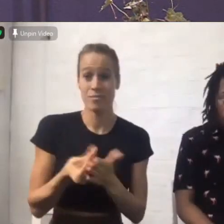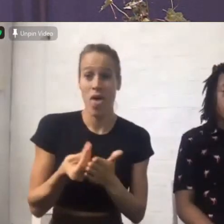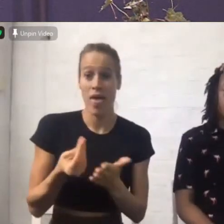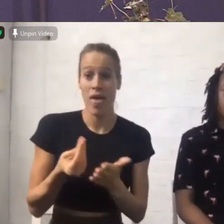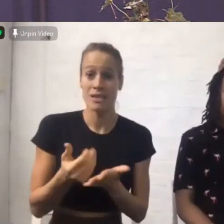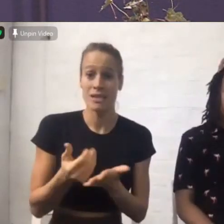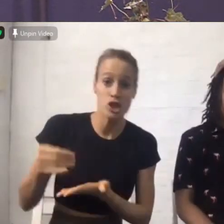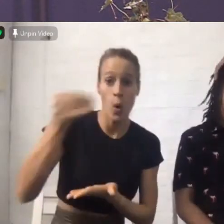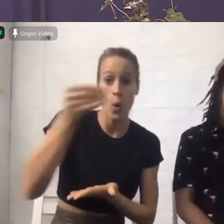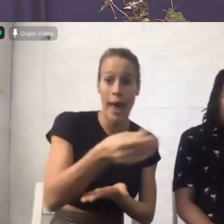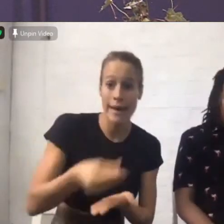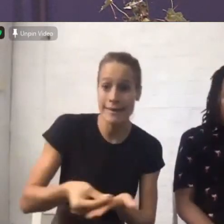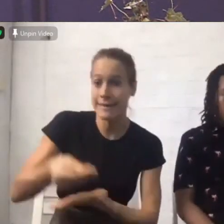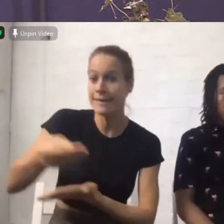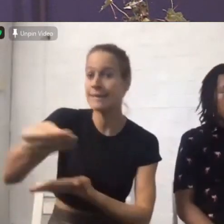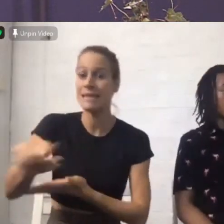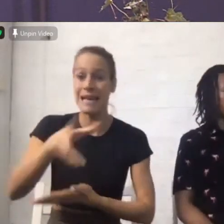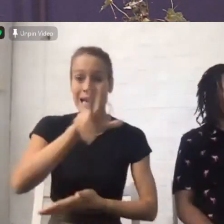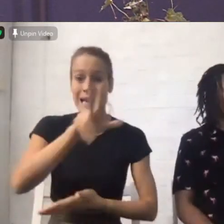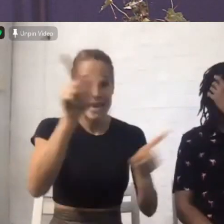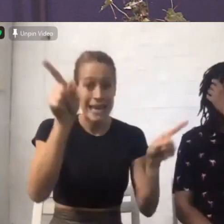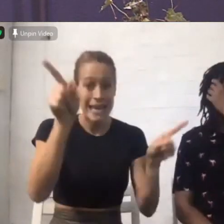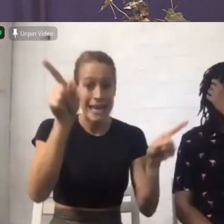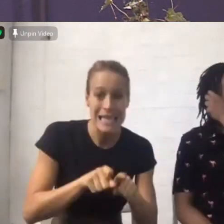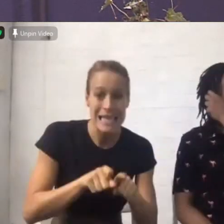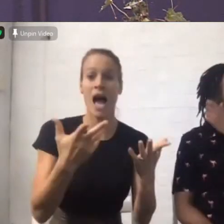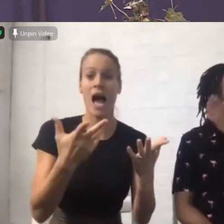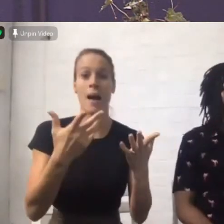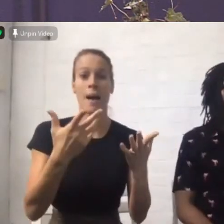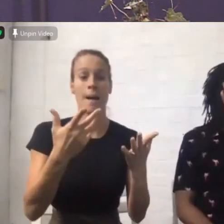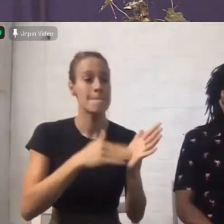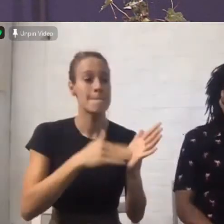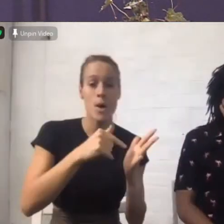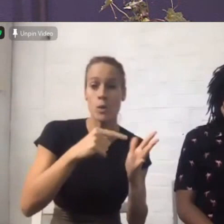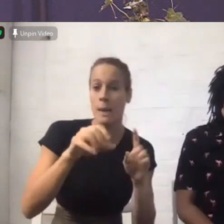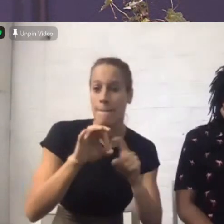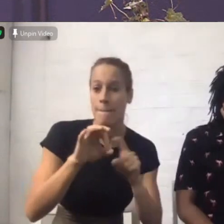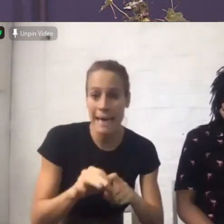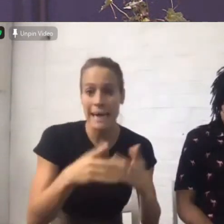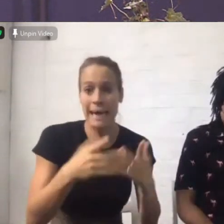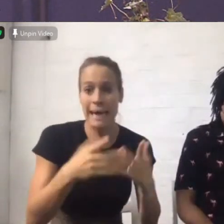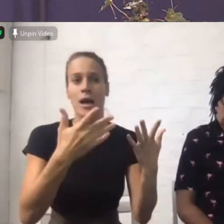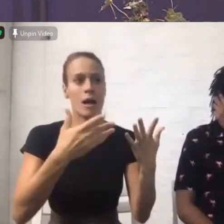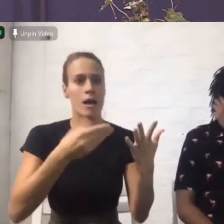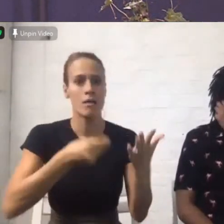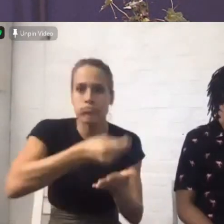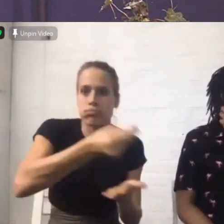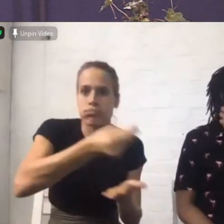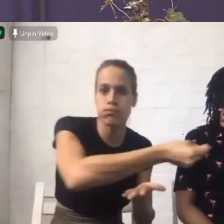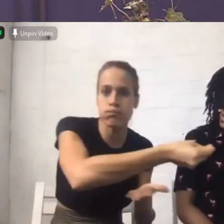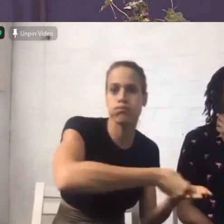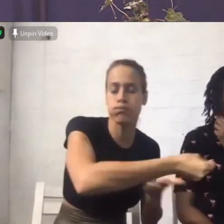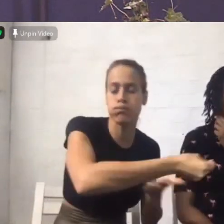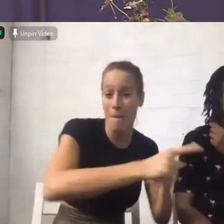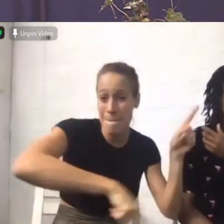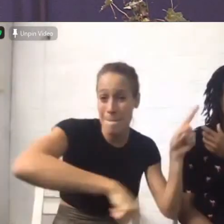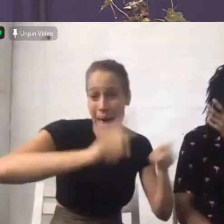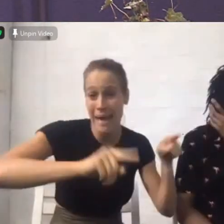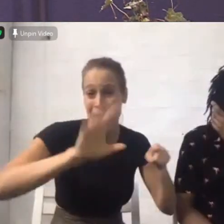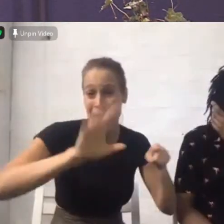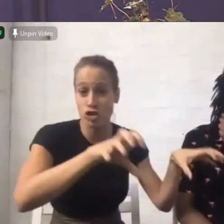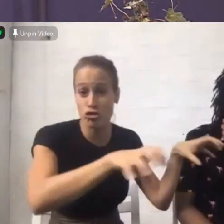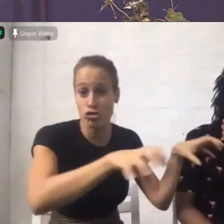India Nepal Philippines Mozambique Zimbabwe we are sending relief to believers and churches who've been